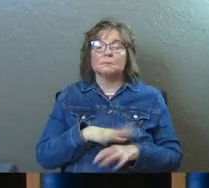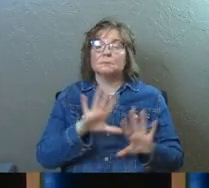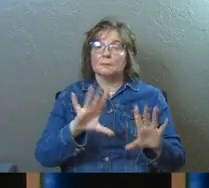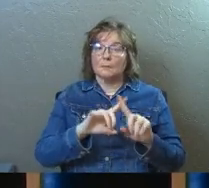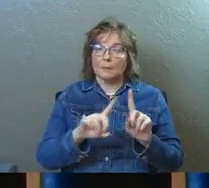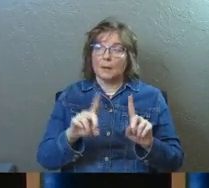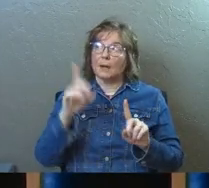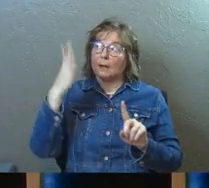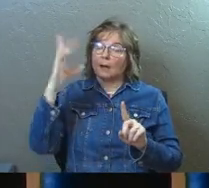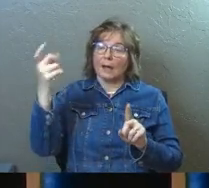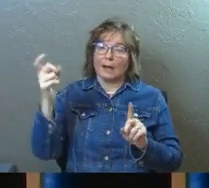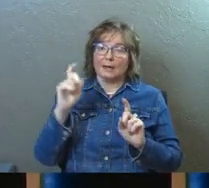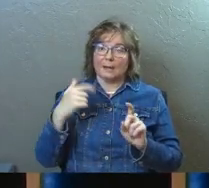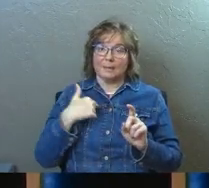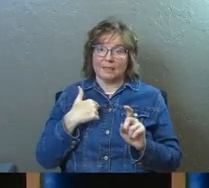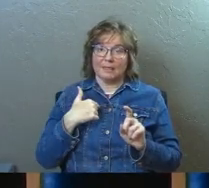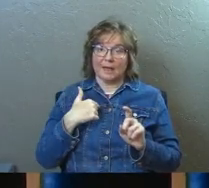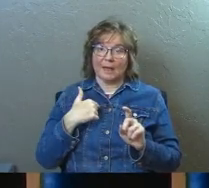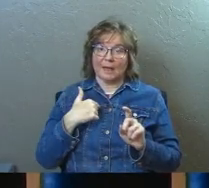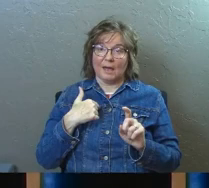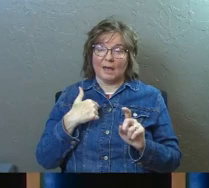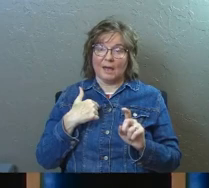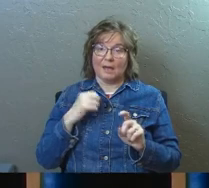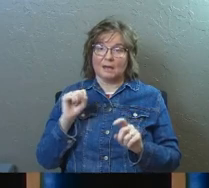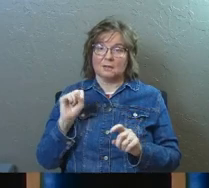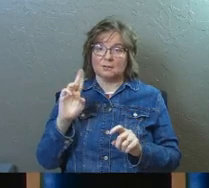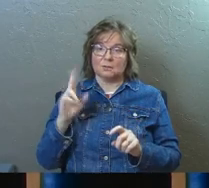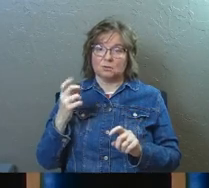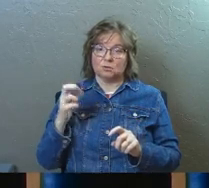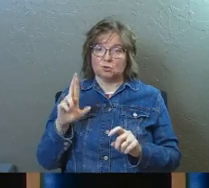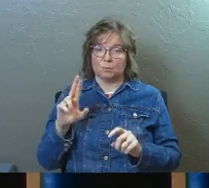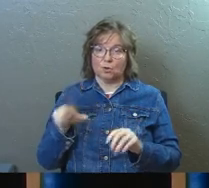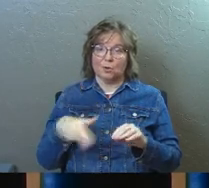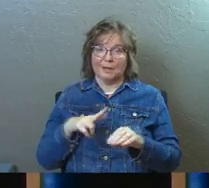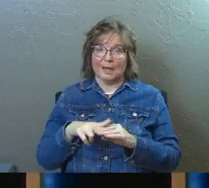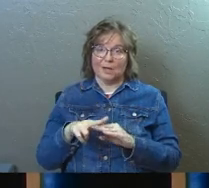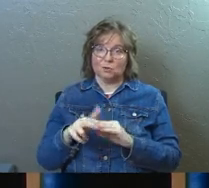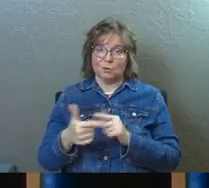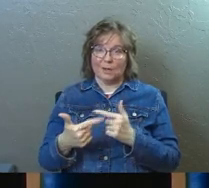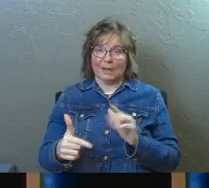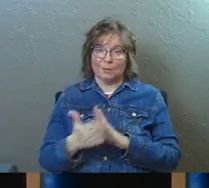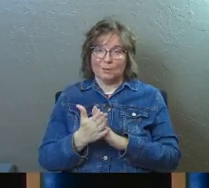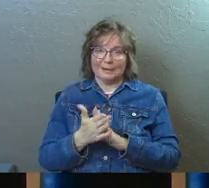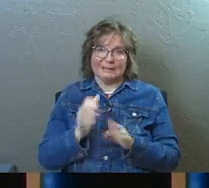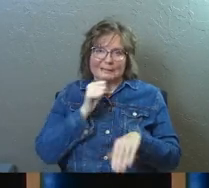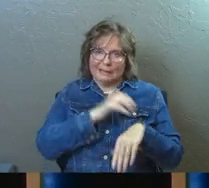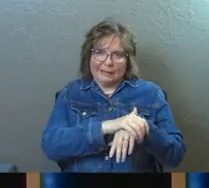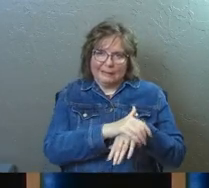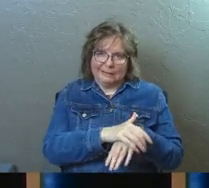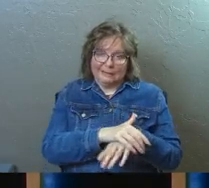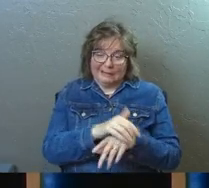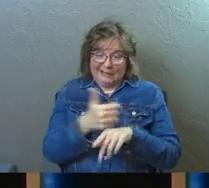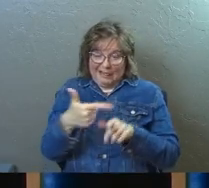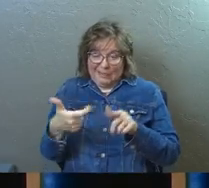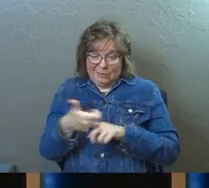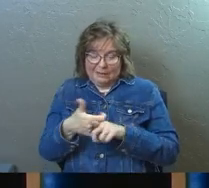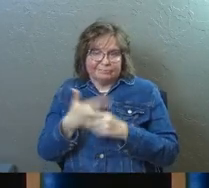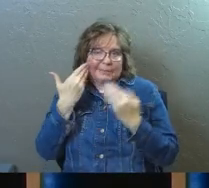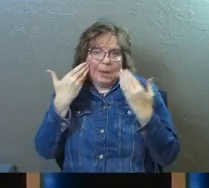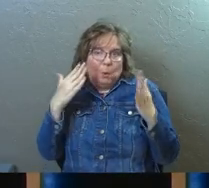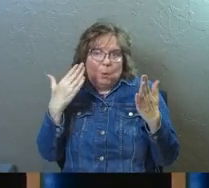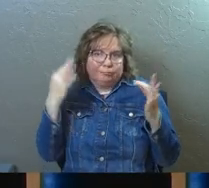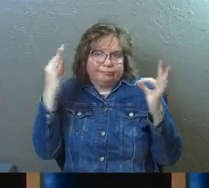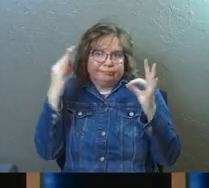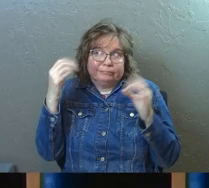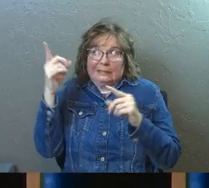But he gave me that supernatural language to pray in. It's not English. I don't know what it is. I pray in it. He knows